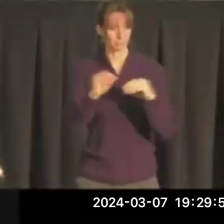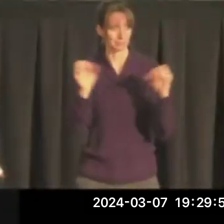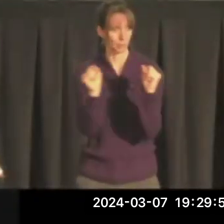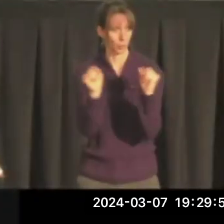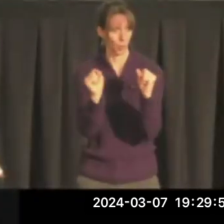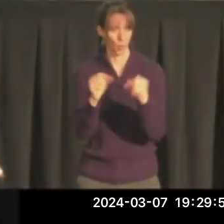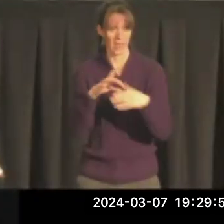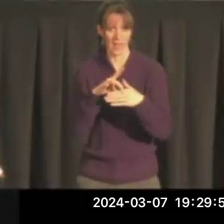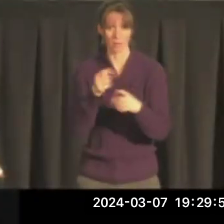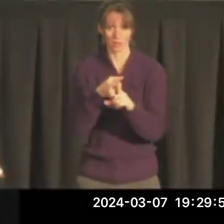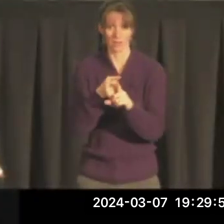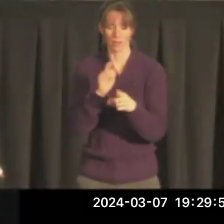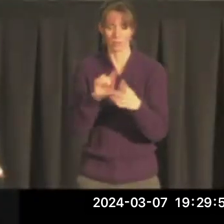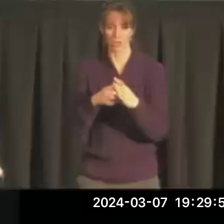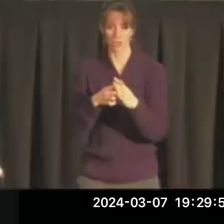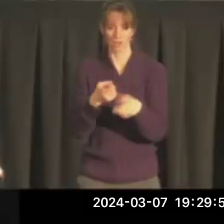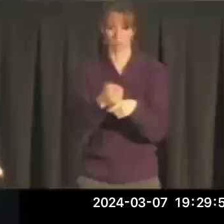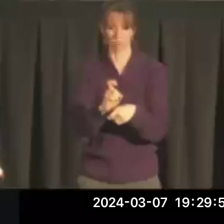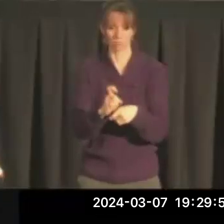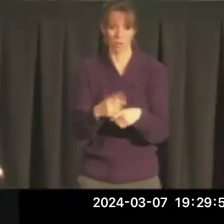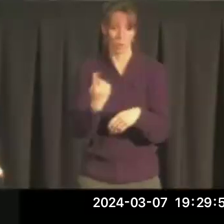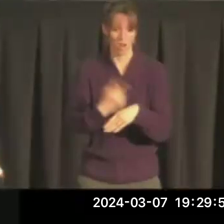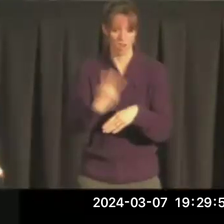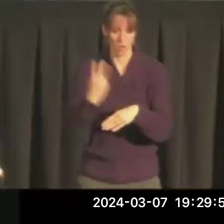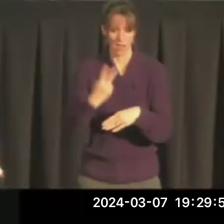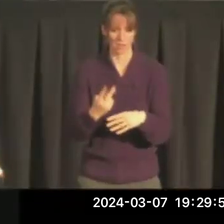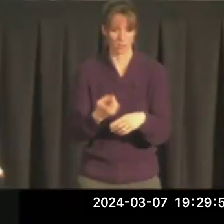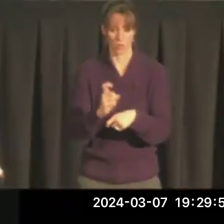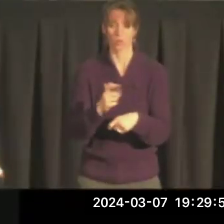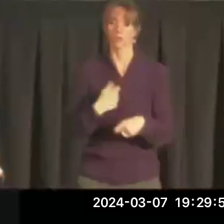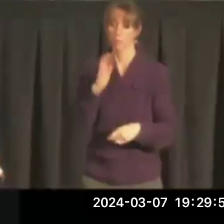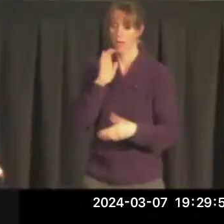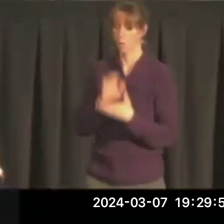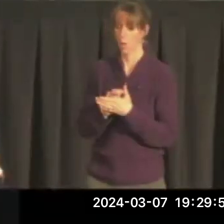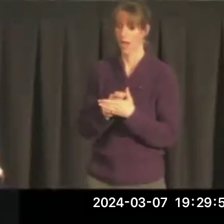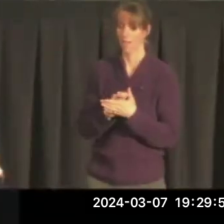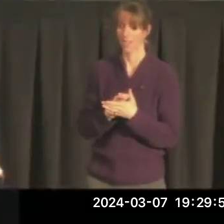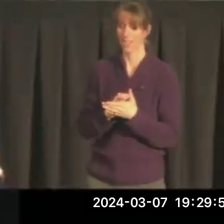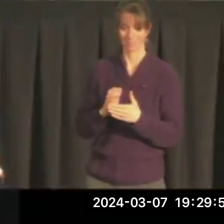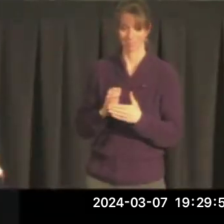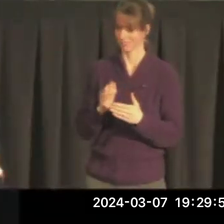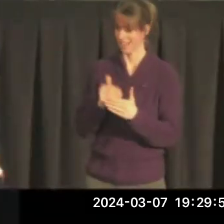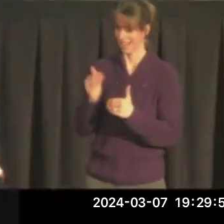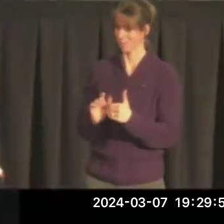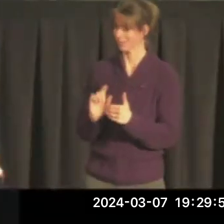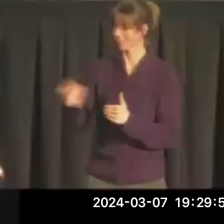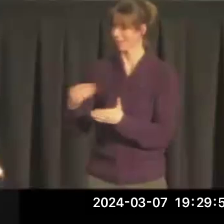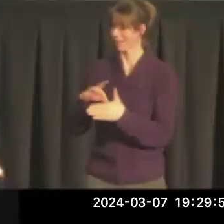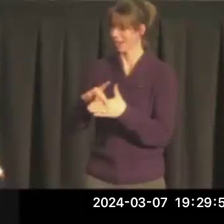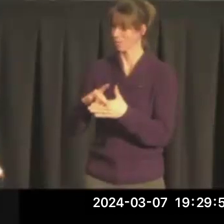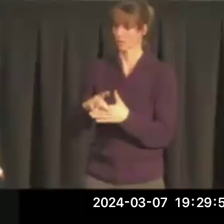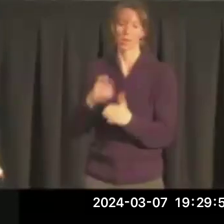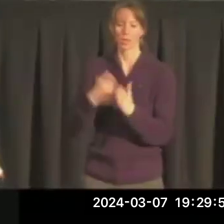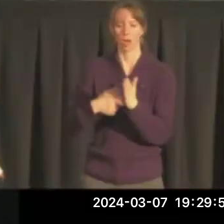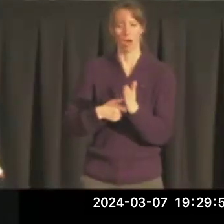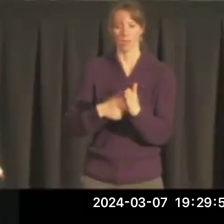And the hamburger would begin to spoil within a day or so. So my wife gave the hamburger to some neighbors. Prices were very low.